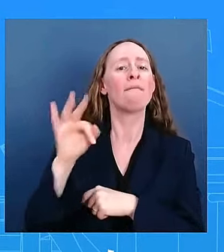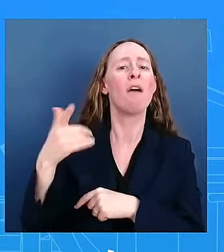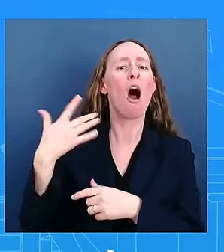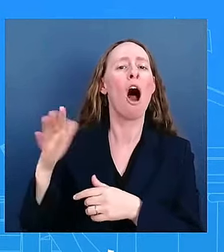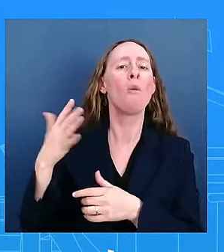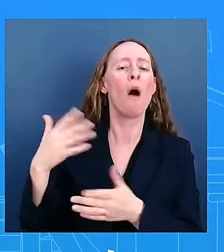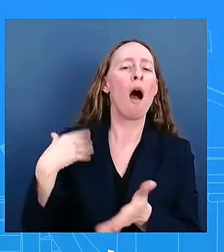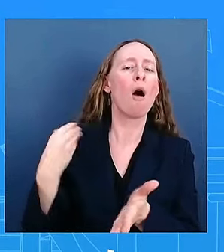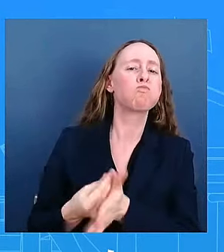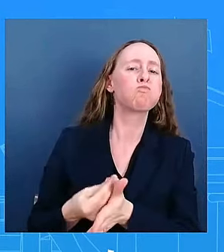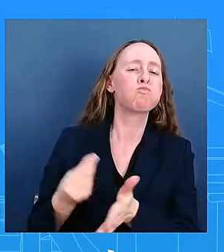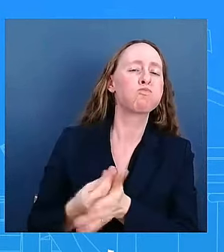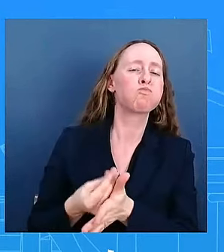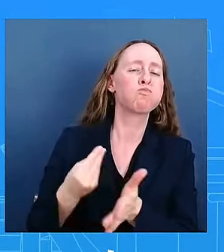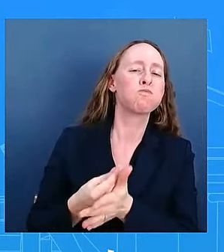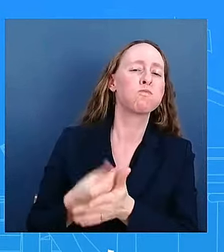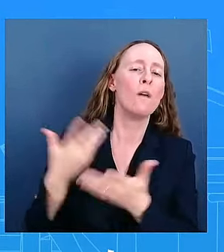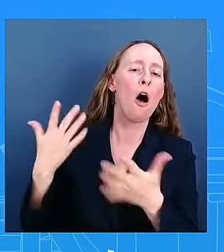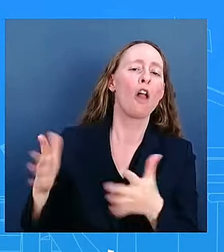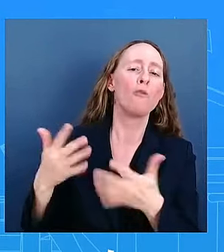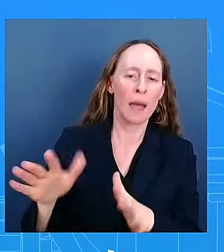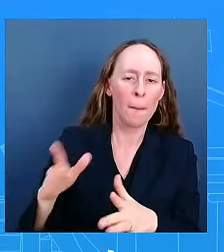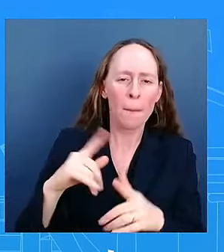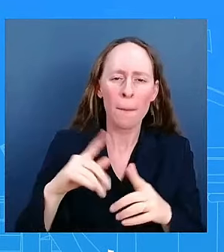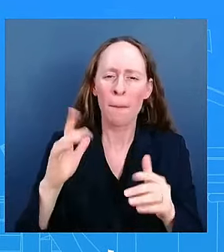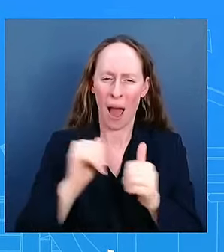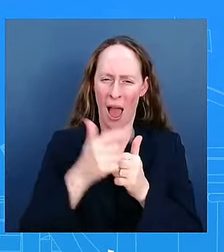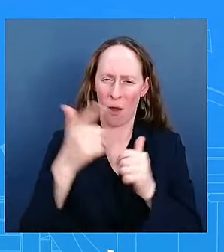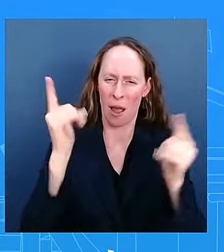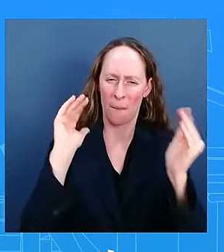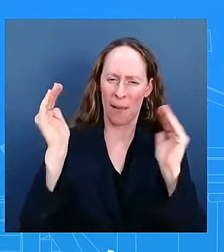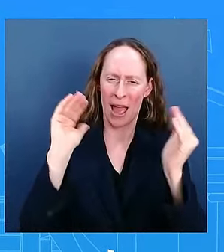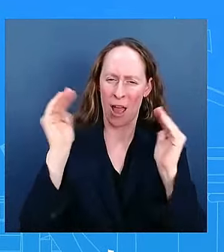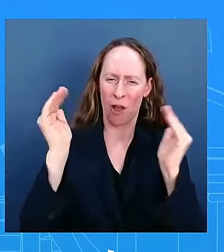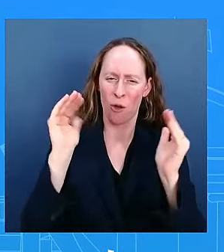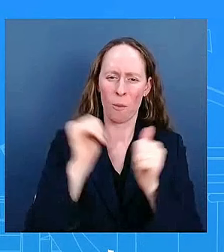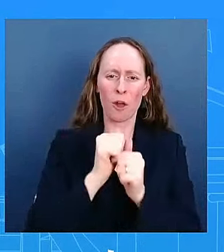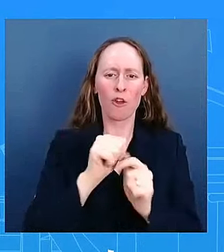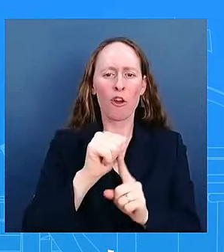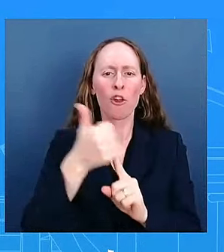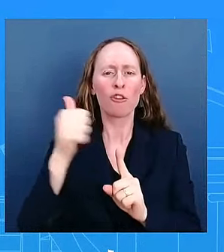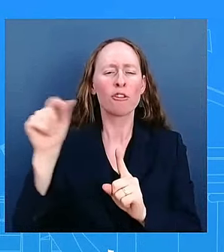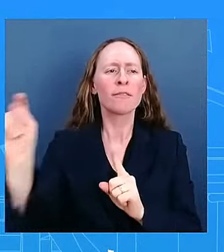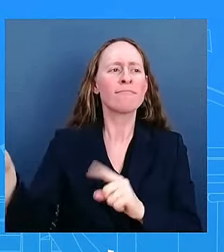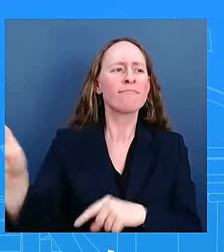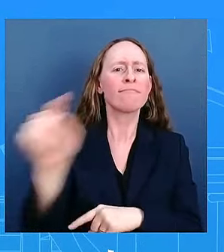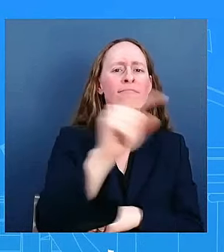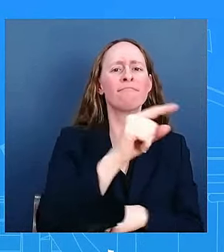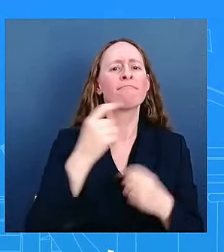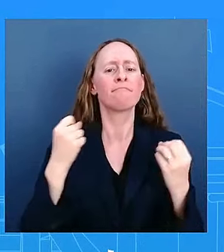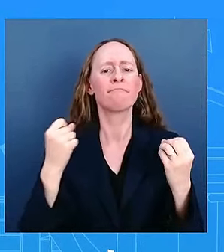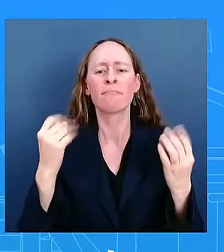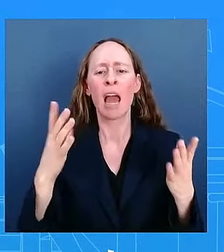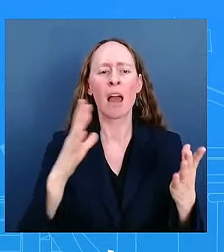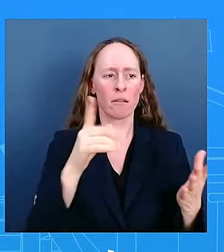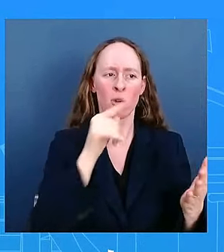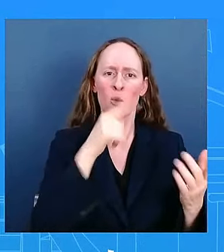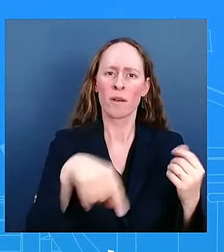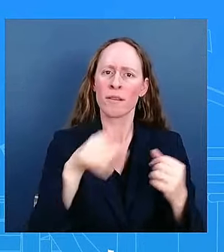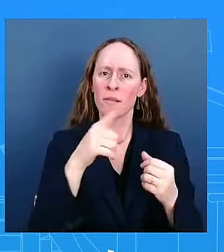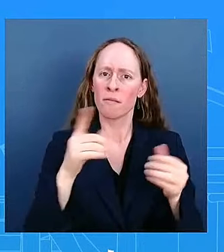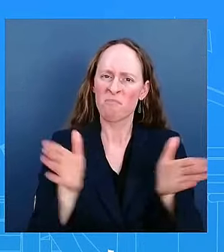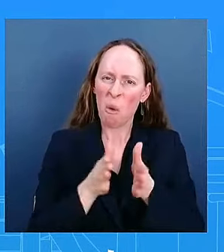the administration's uh bigger message about focusing on the middle class and the poor is this not just what we're seeing